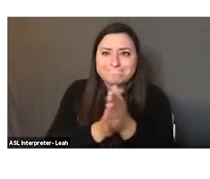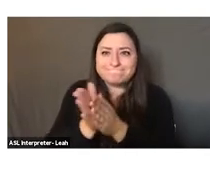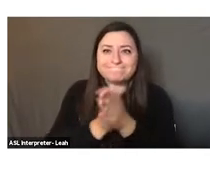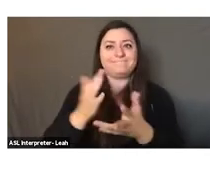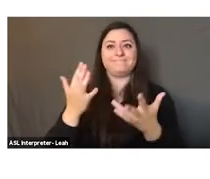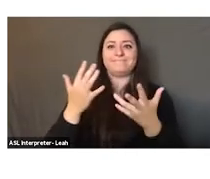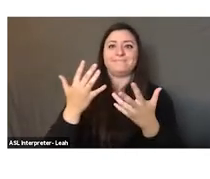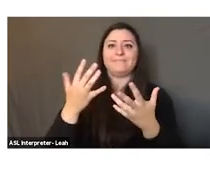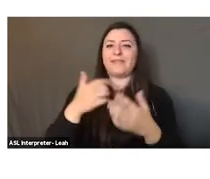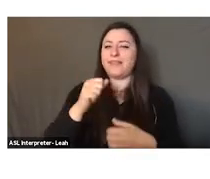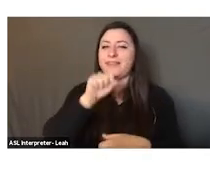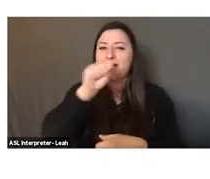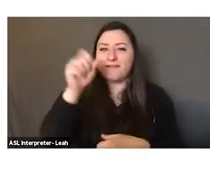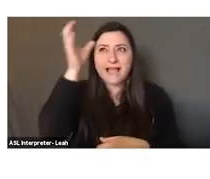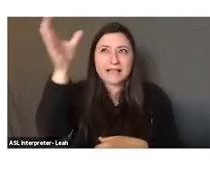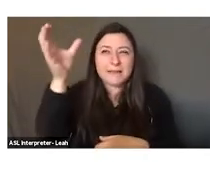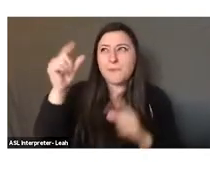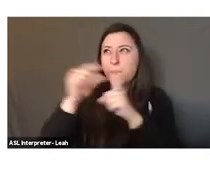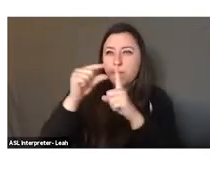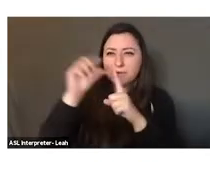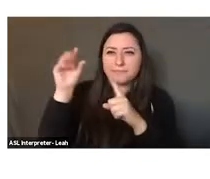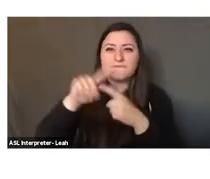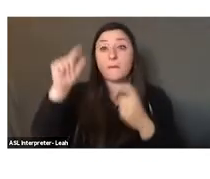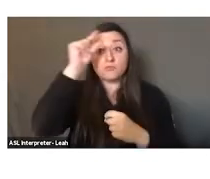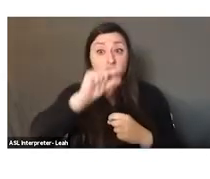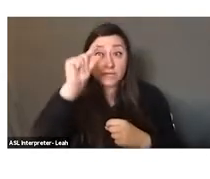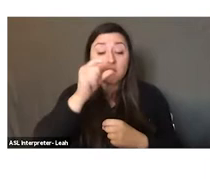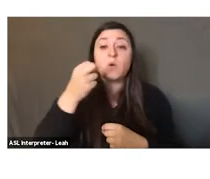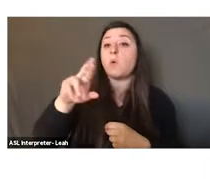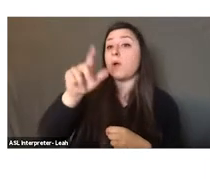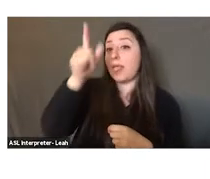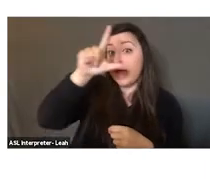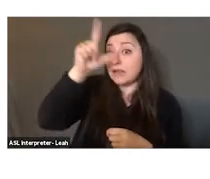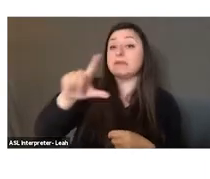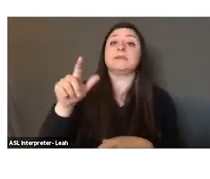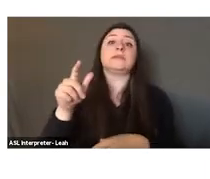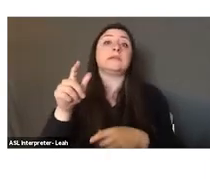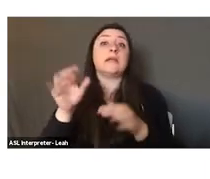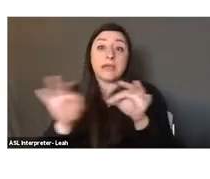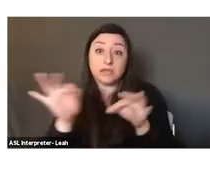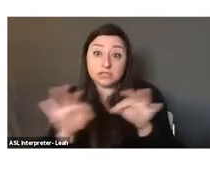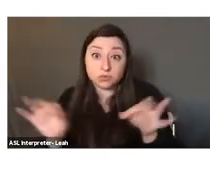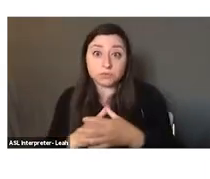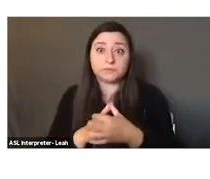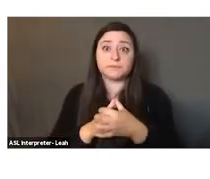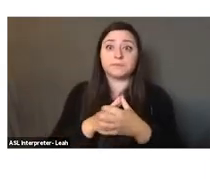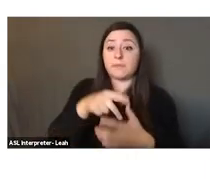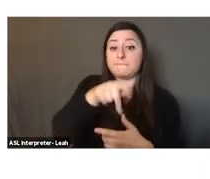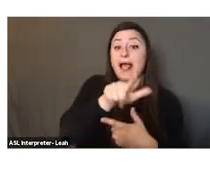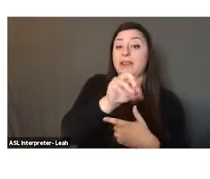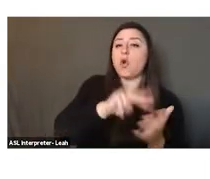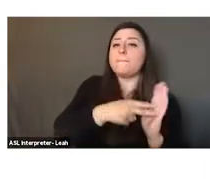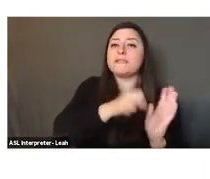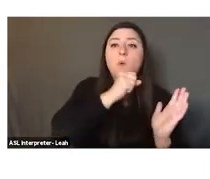concepts and words from the Greek or Latin language. Paleo in Greek means old